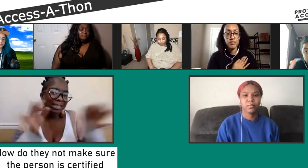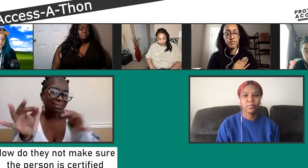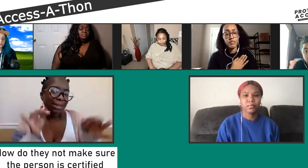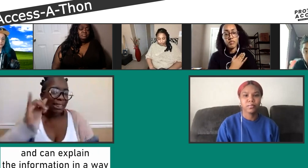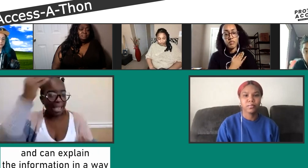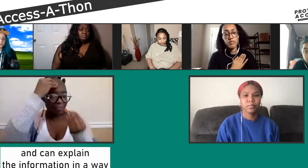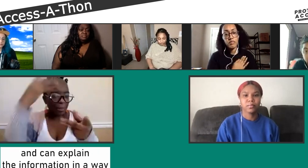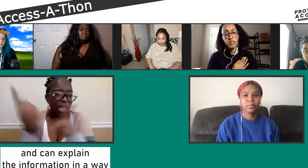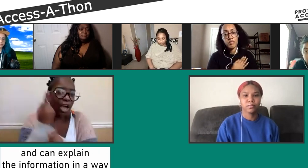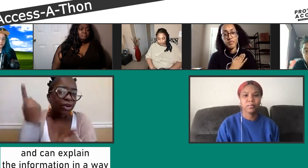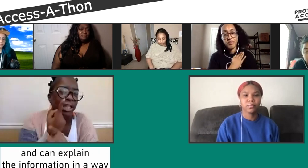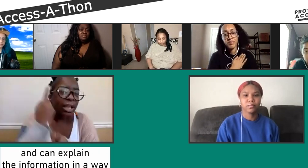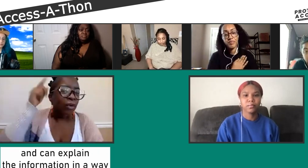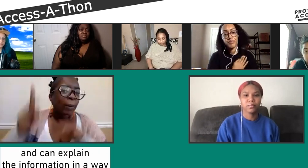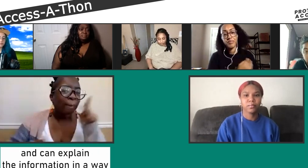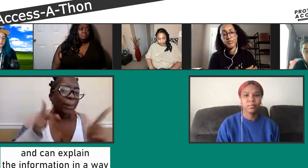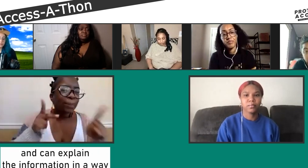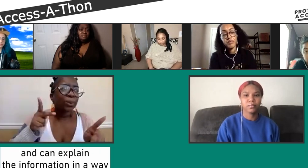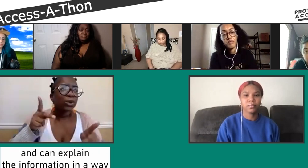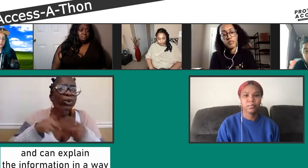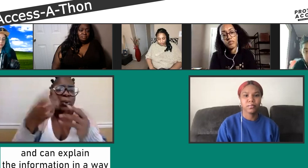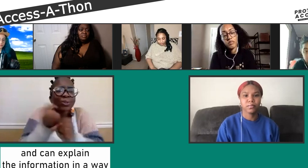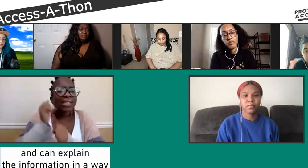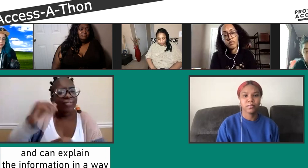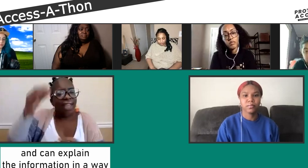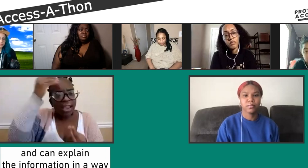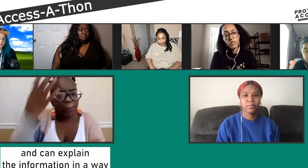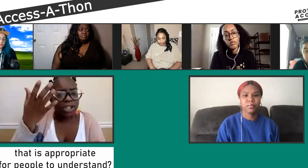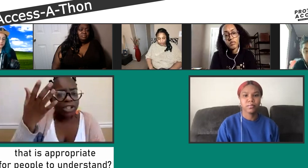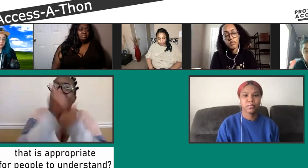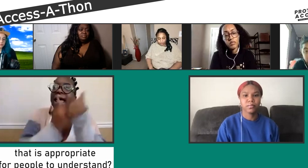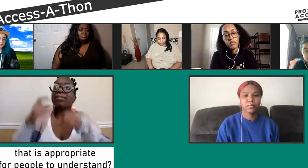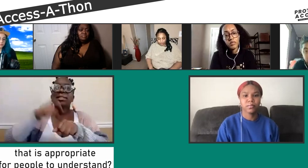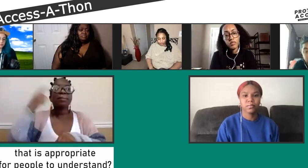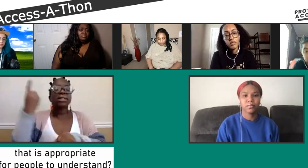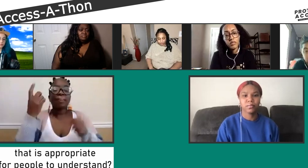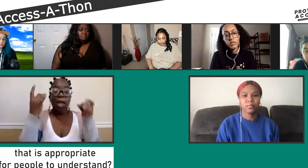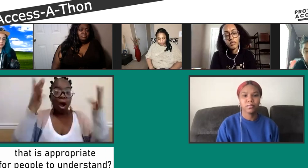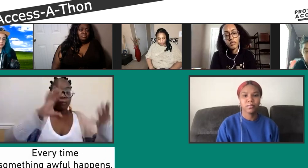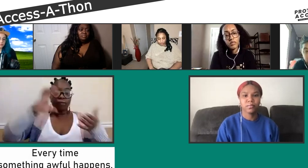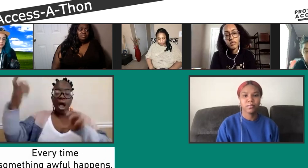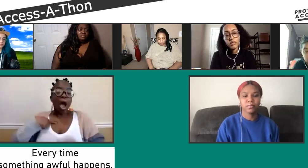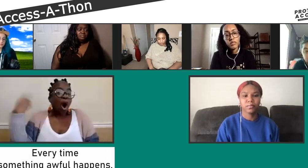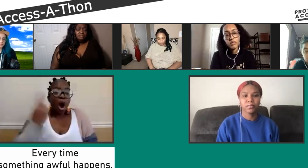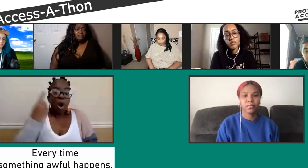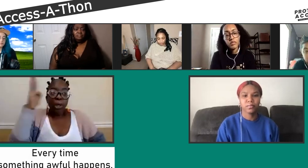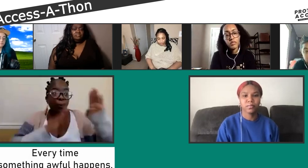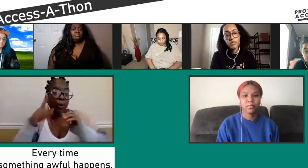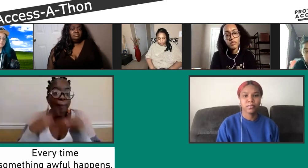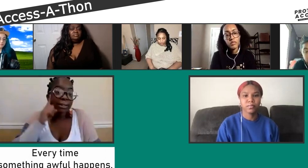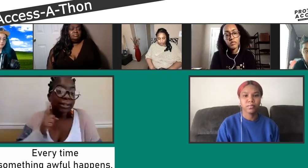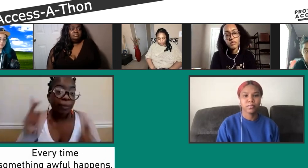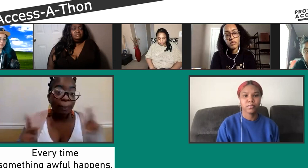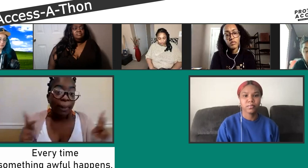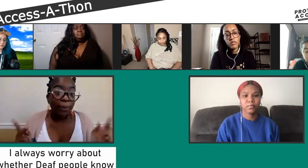certified in a professional interpreter to explain some, you know, information that is large, and so